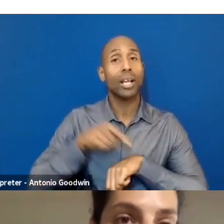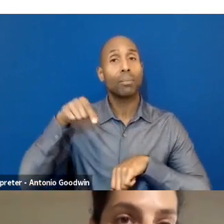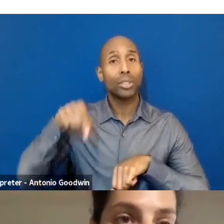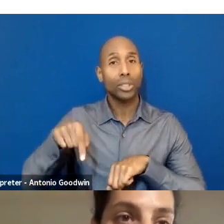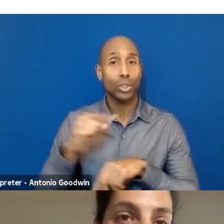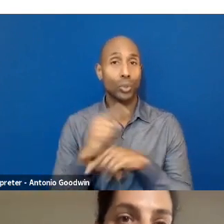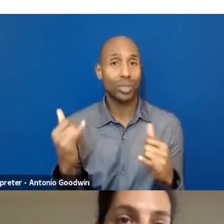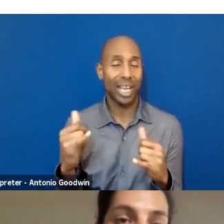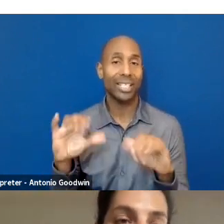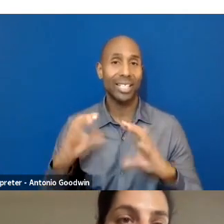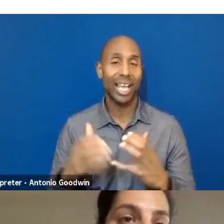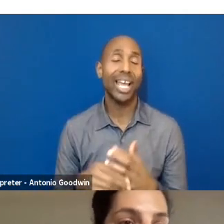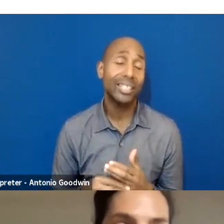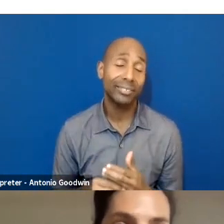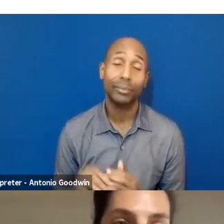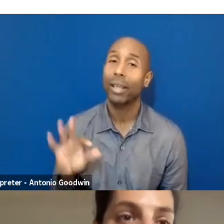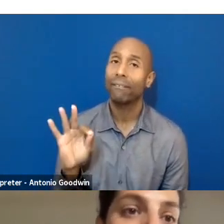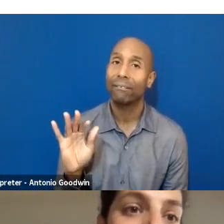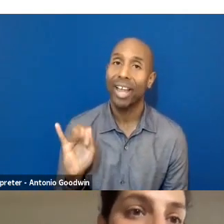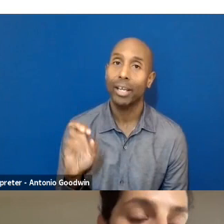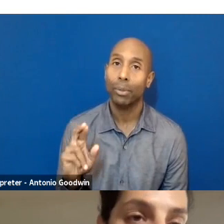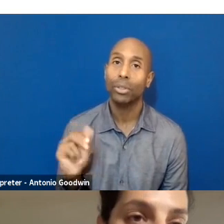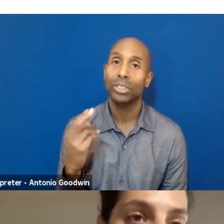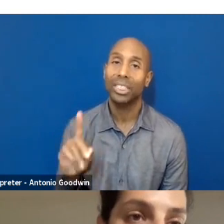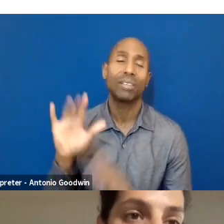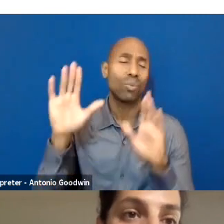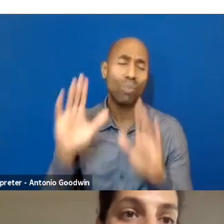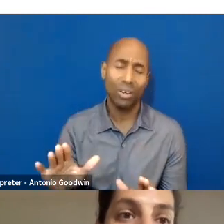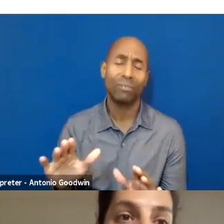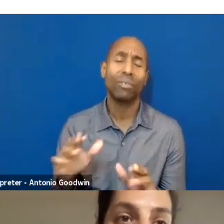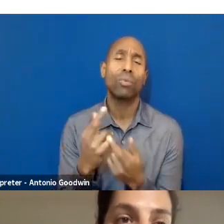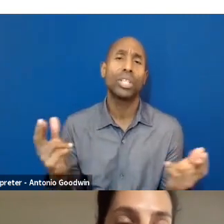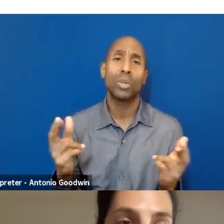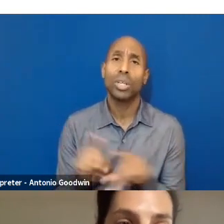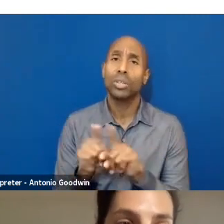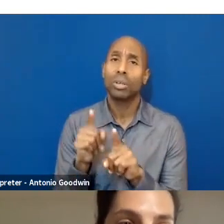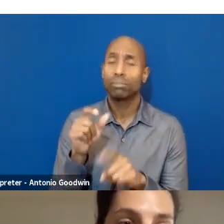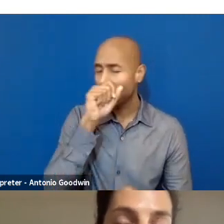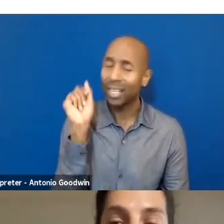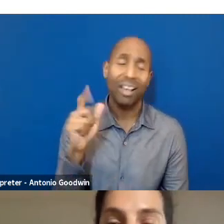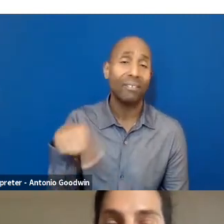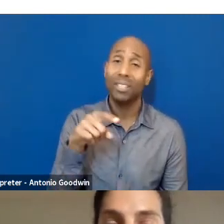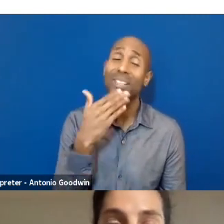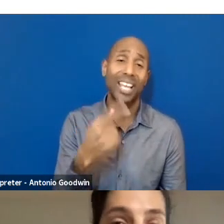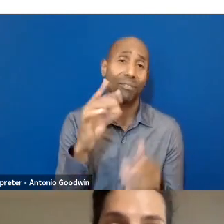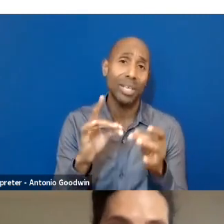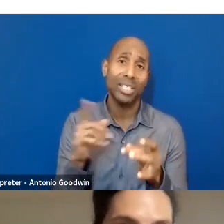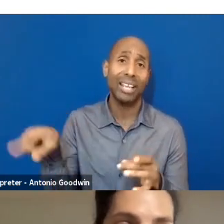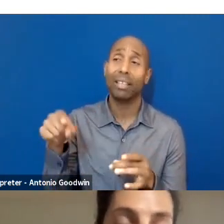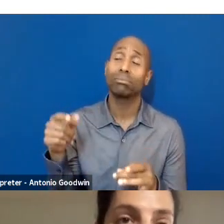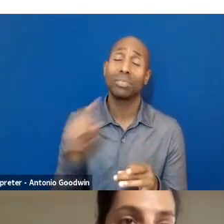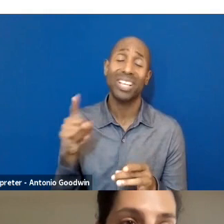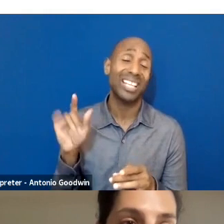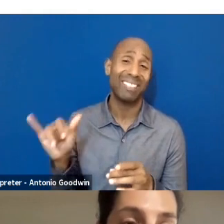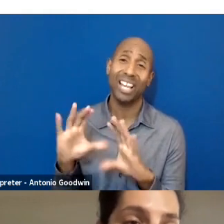Shed is a wonderful resource as well. We love Fiber Shed and thank you for mentioning them. They're an incredible group. I have a lot